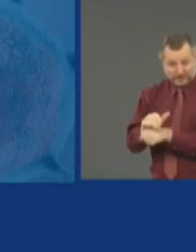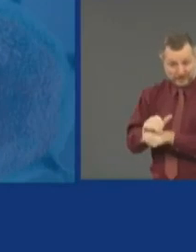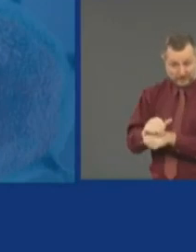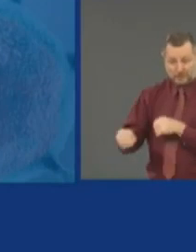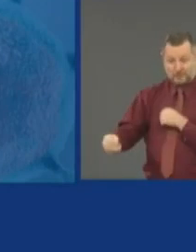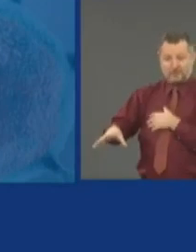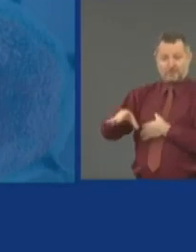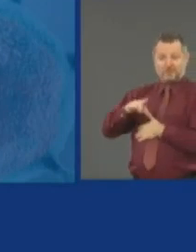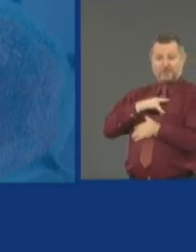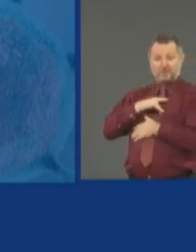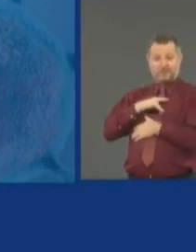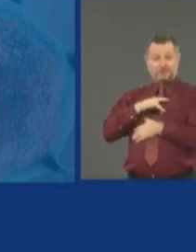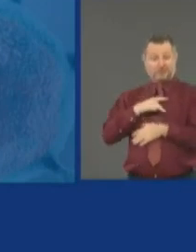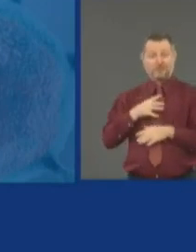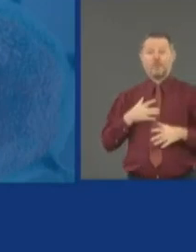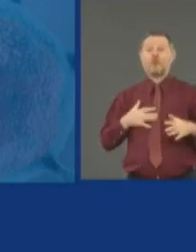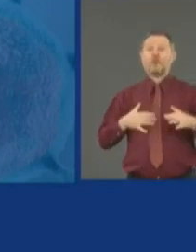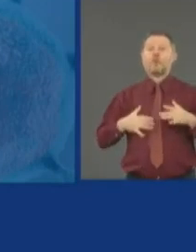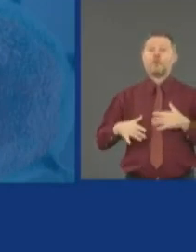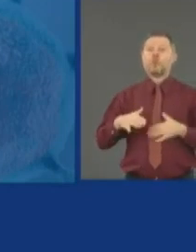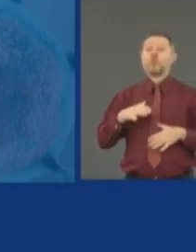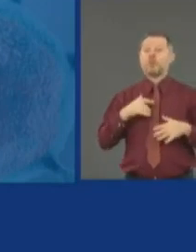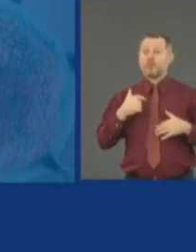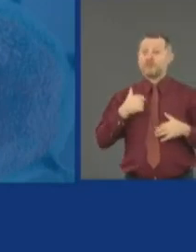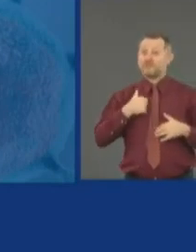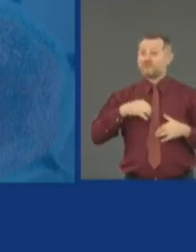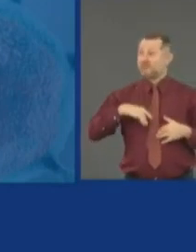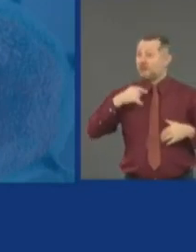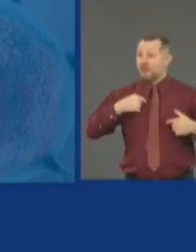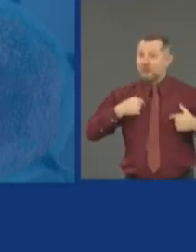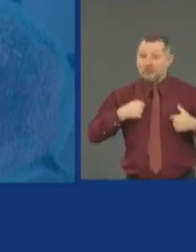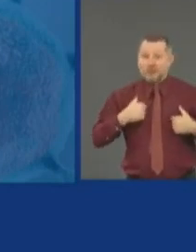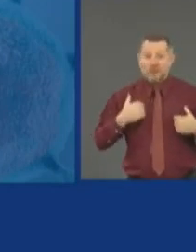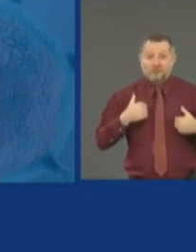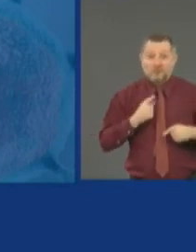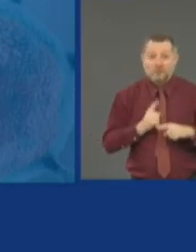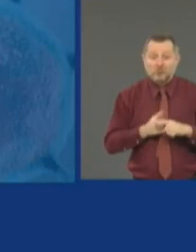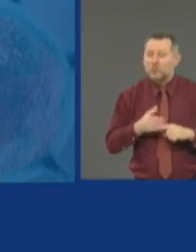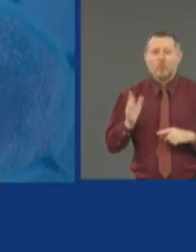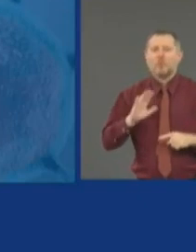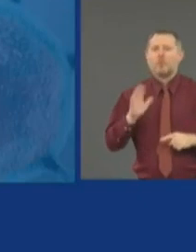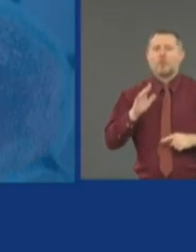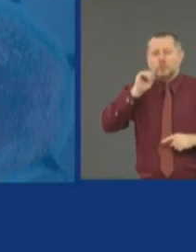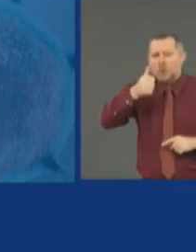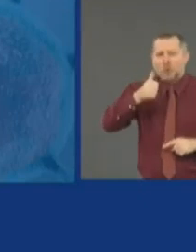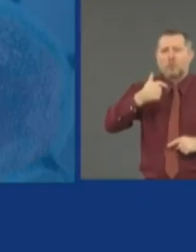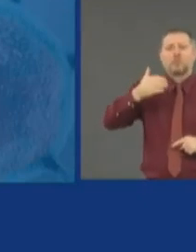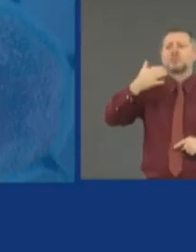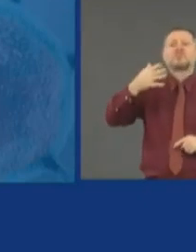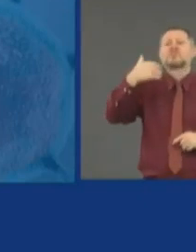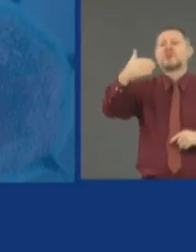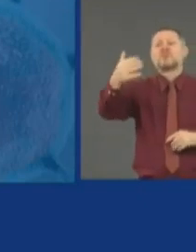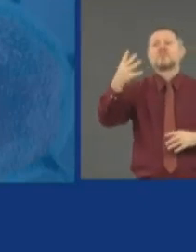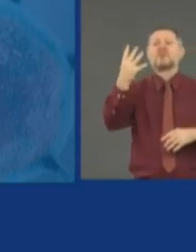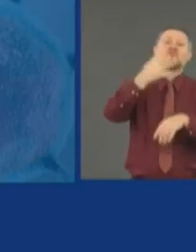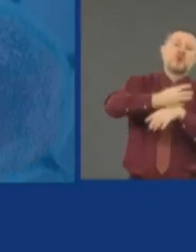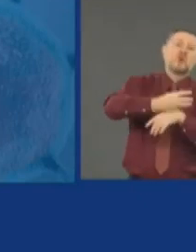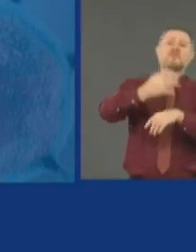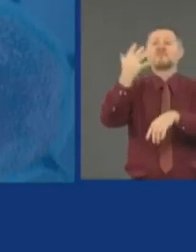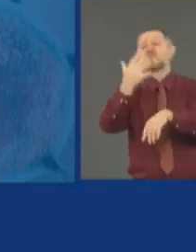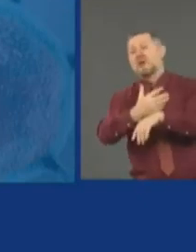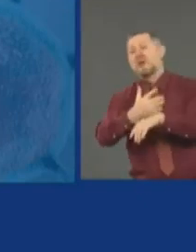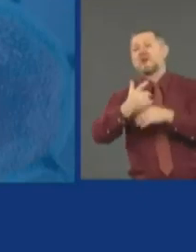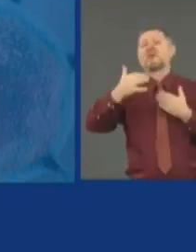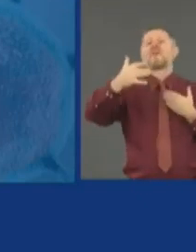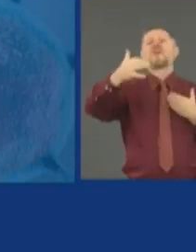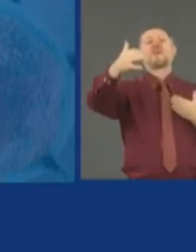You don't find out today. You don't find out tomorrow. You don't find out the next day. It can be four or five days until